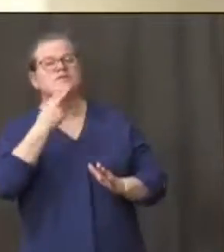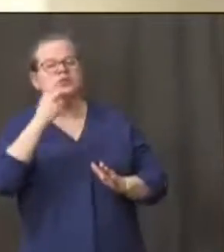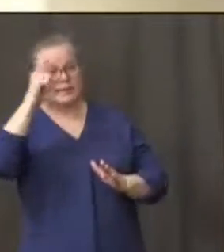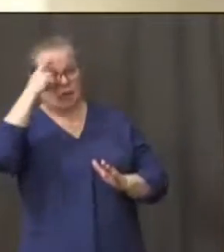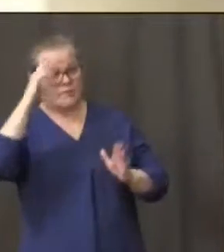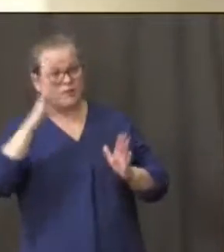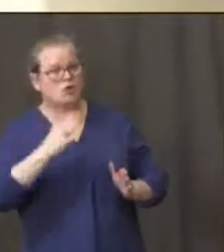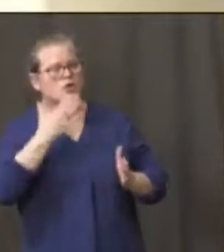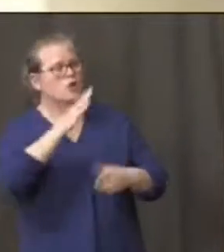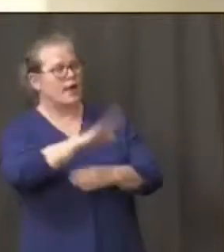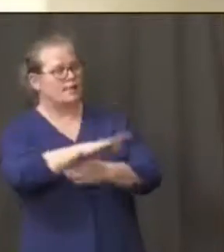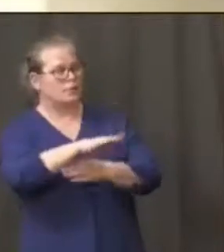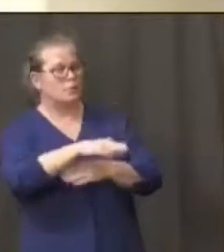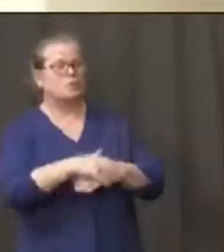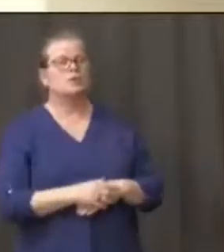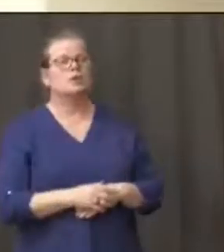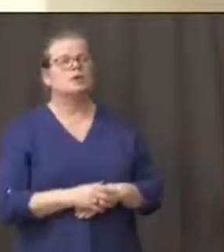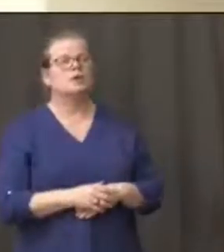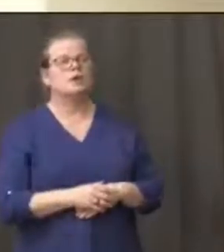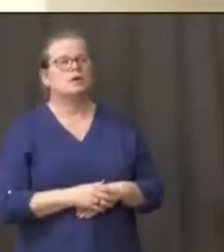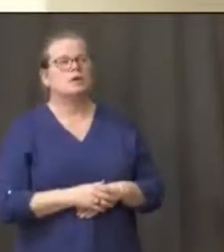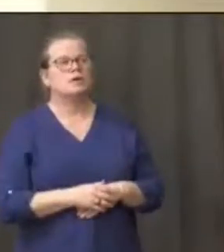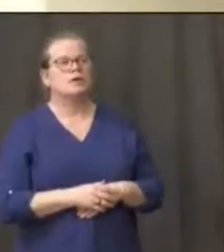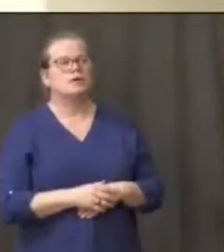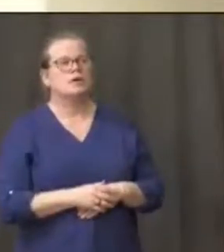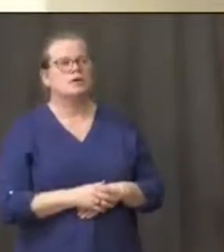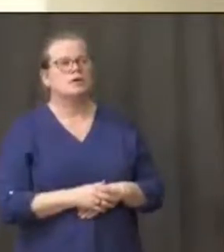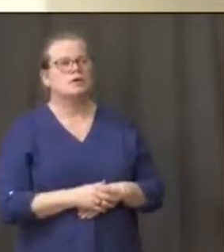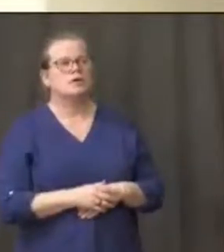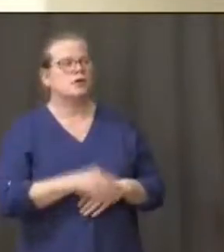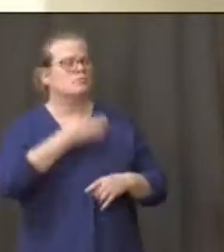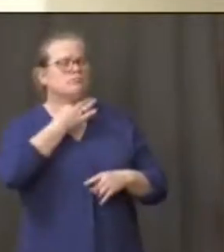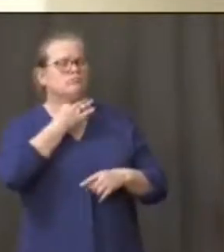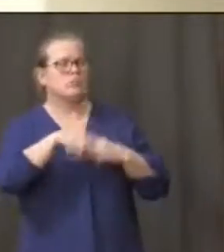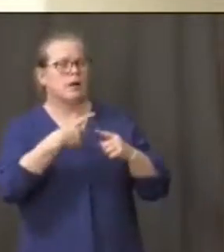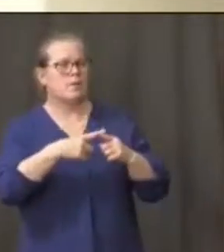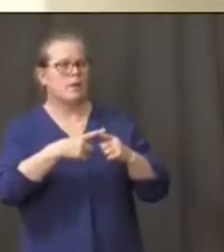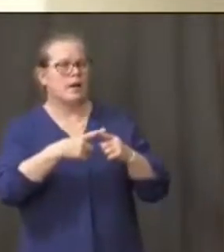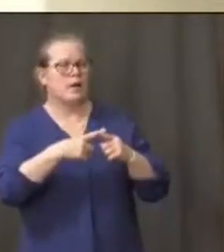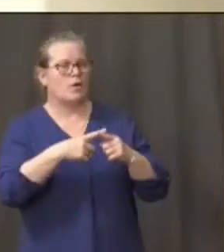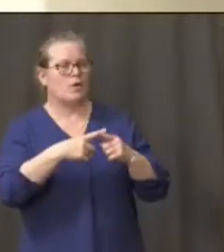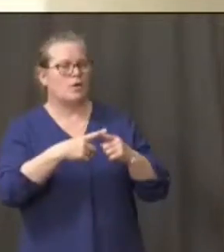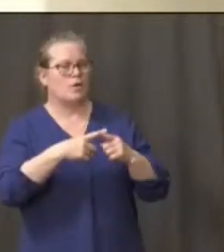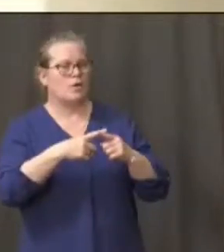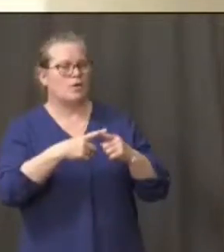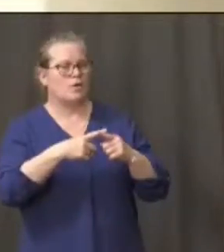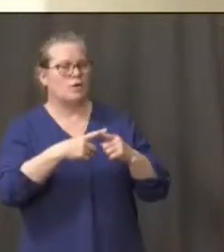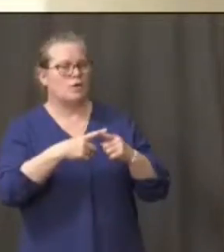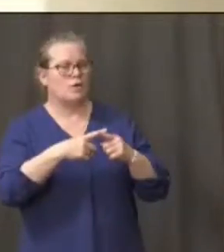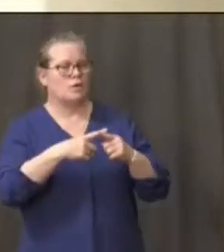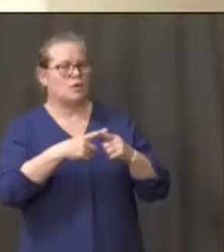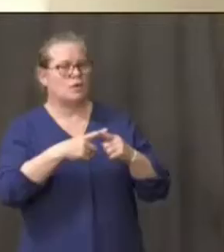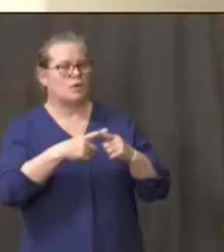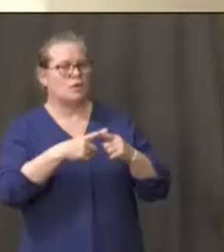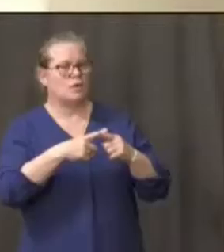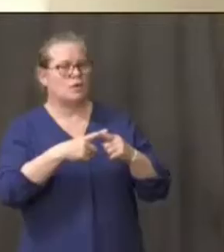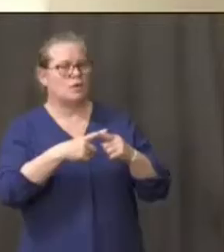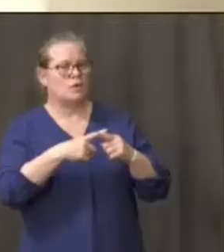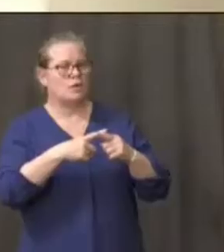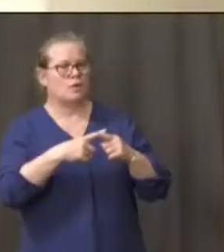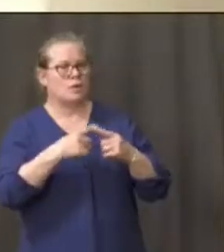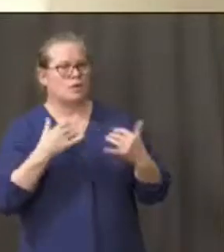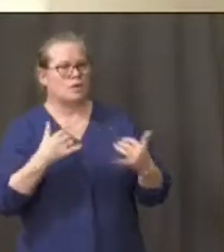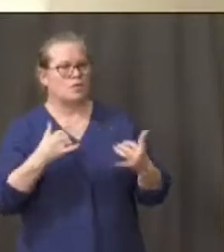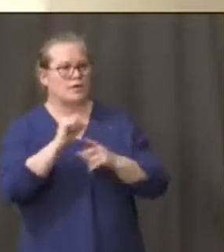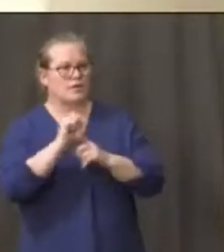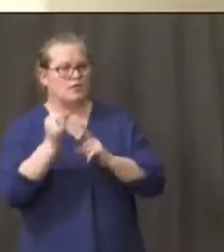i'd like to follow up on the on the prison situation we had our first fes today and now the aclu has